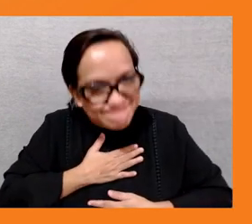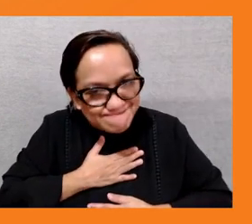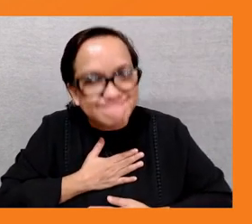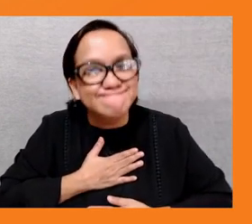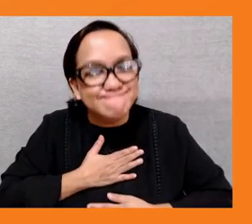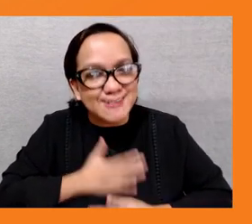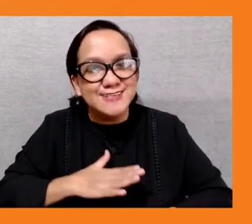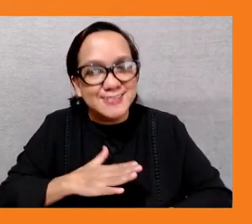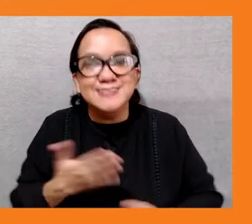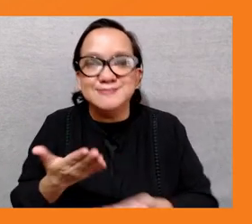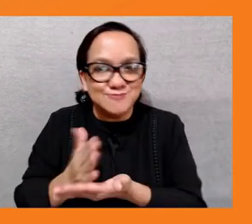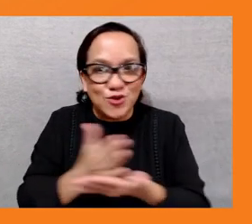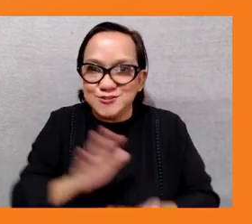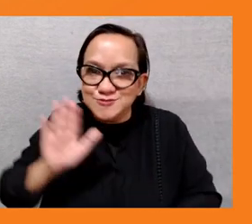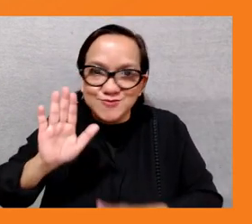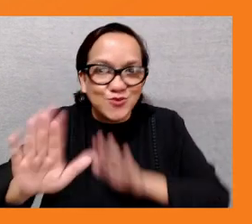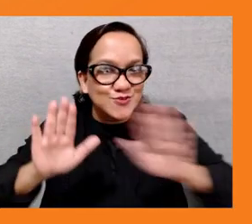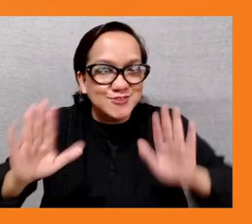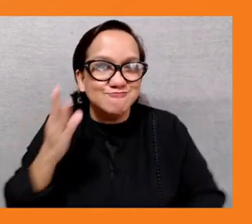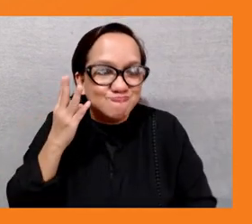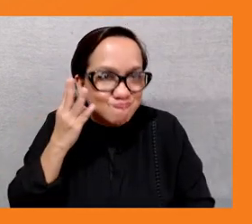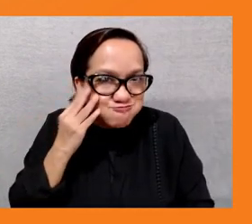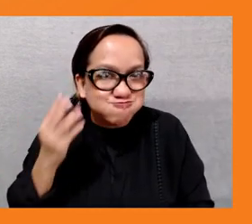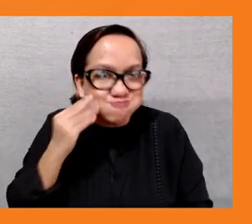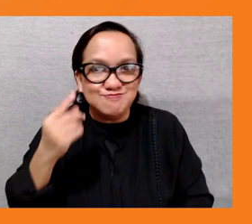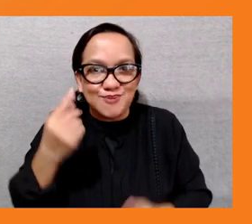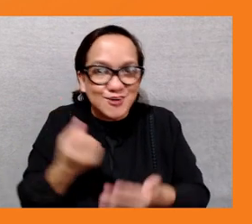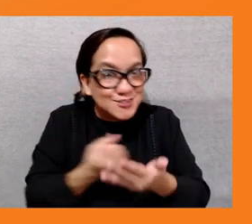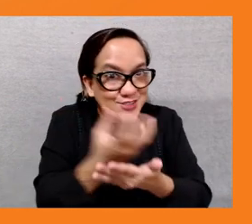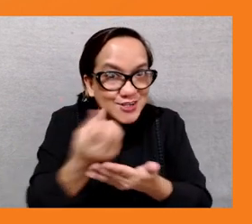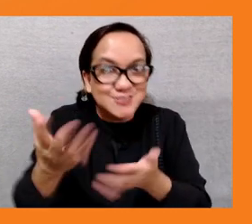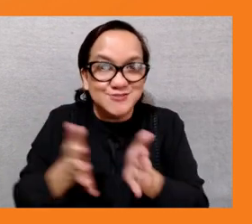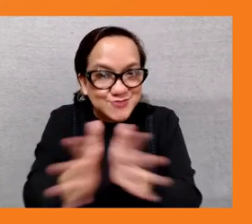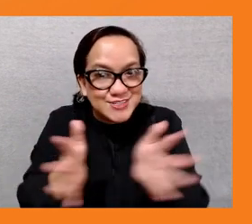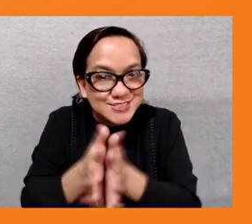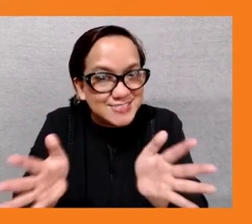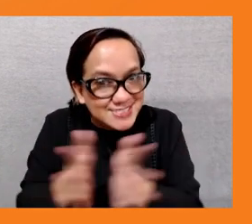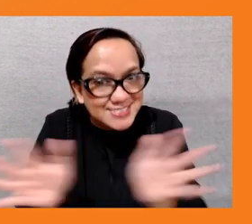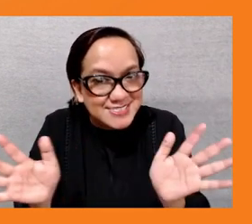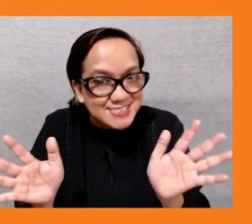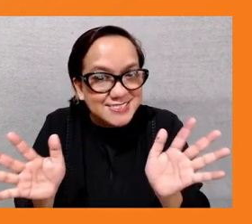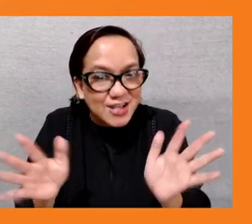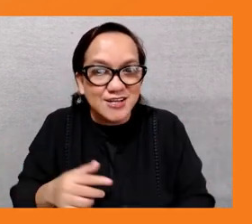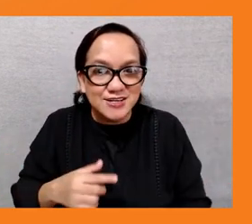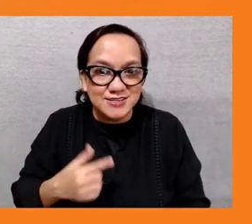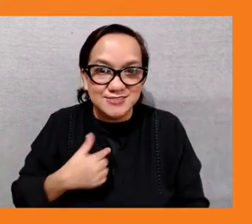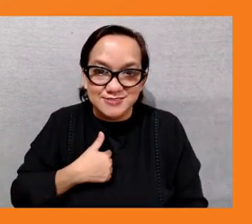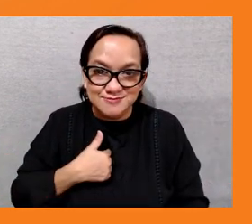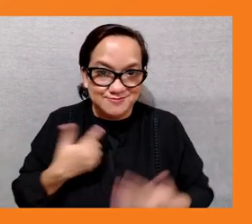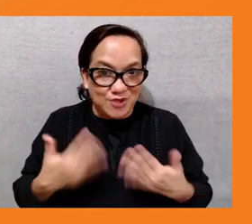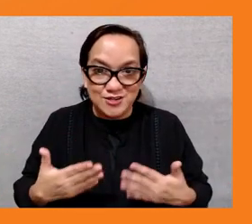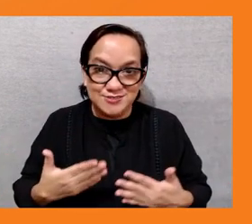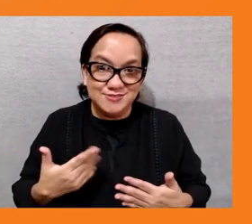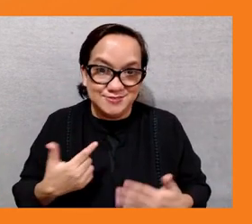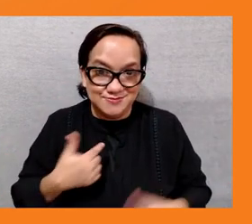expertise in the matter this is it for simon and myself we hope you had a great afternoon because we definitely did